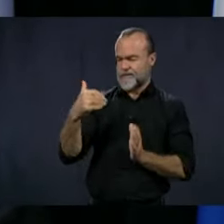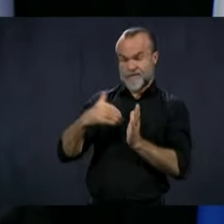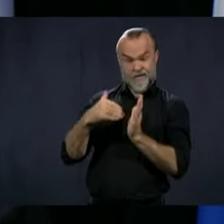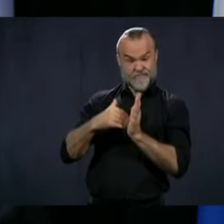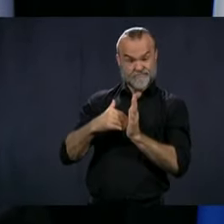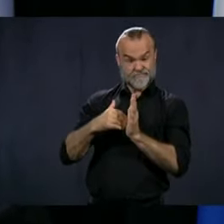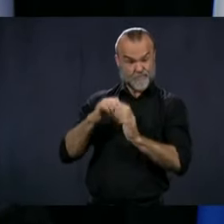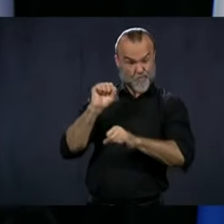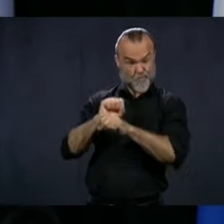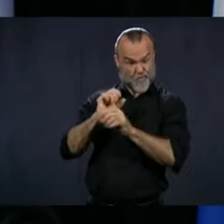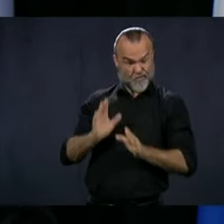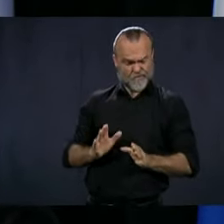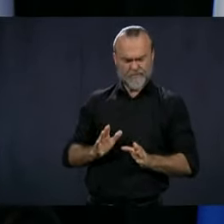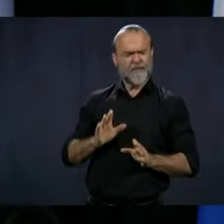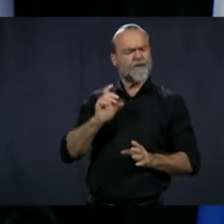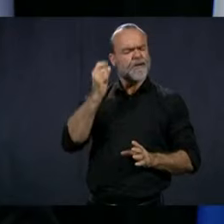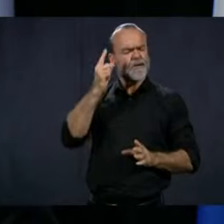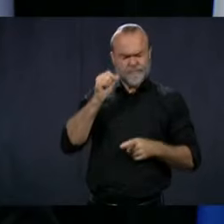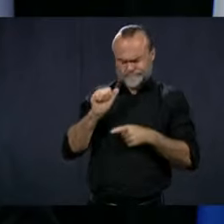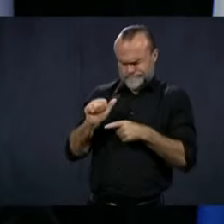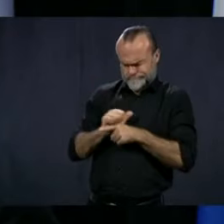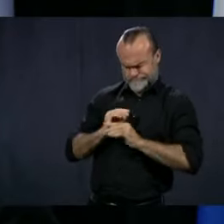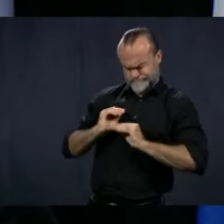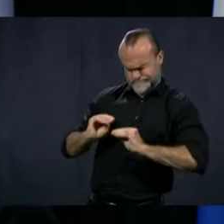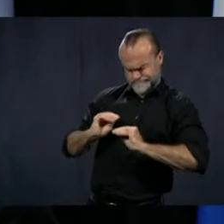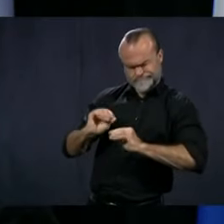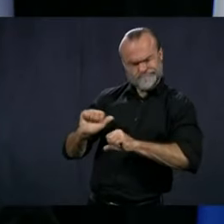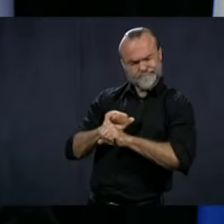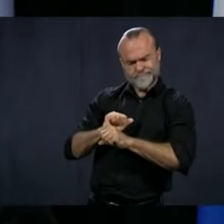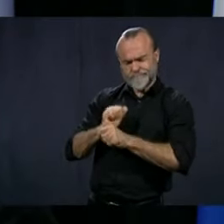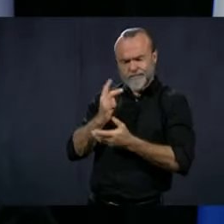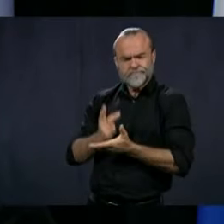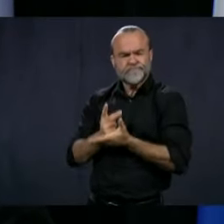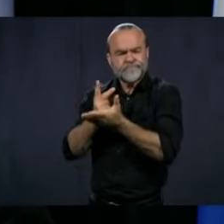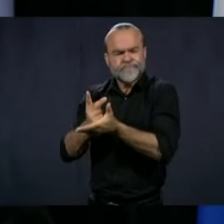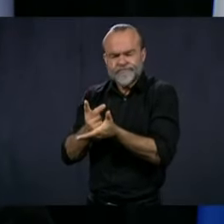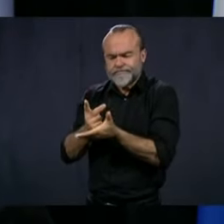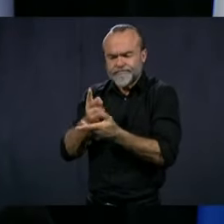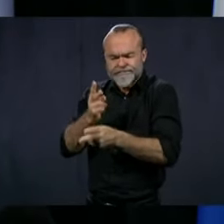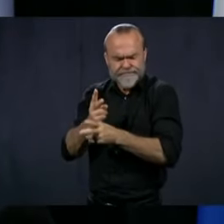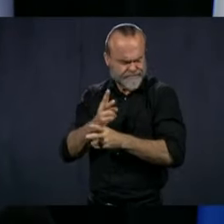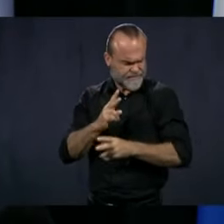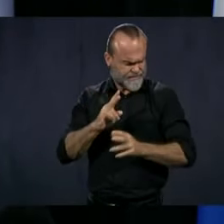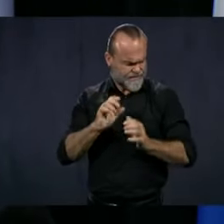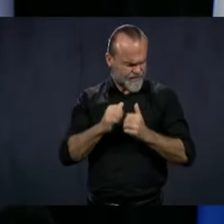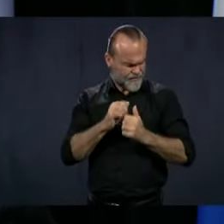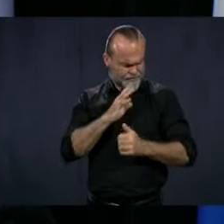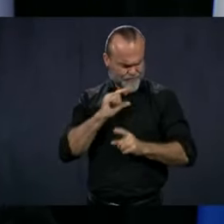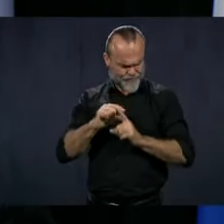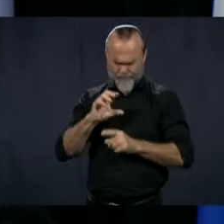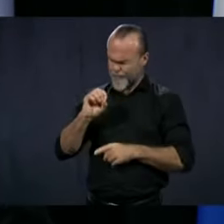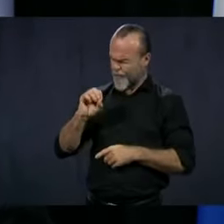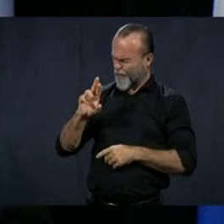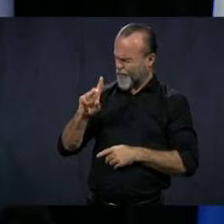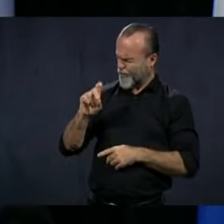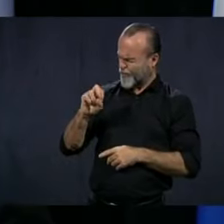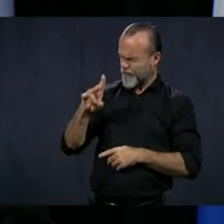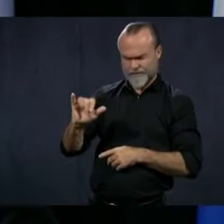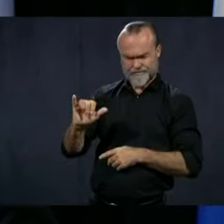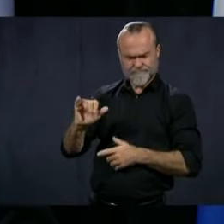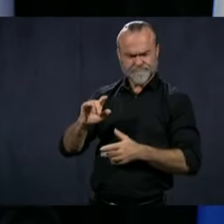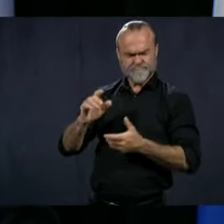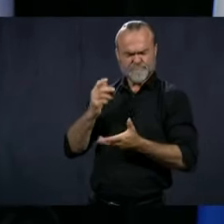trained as orderly, orderly, orderly, orderly, thank you for orderly.